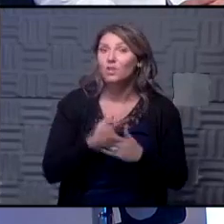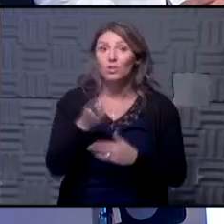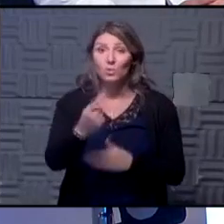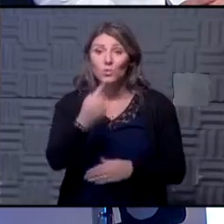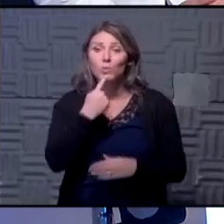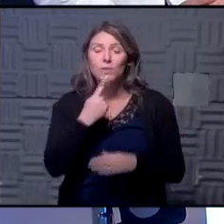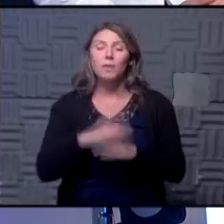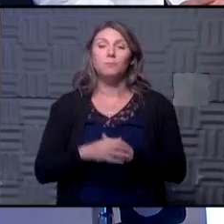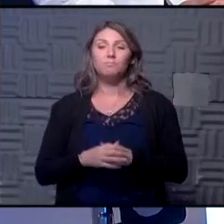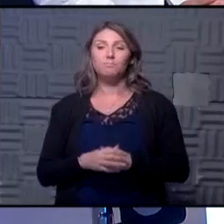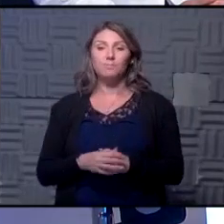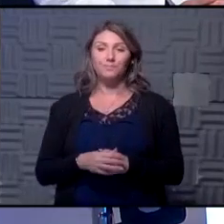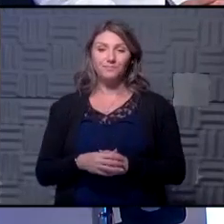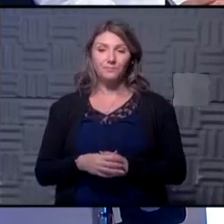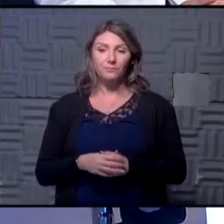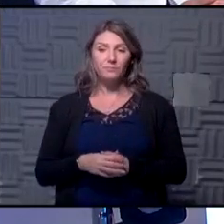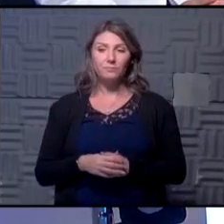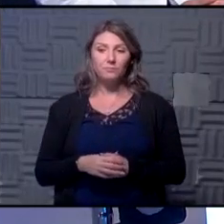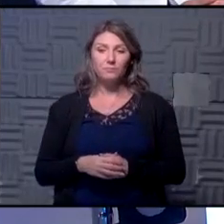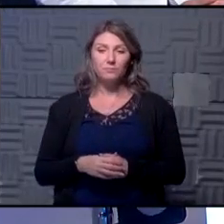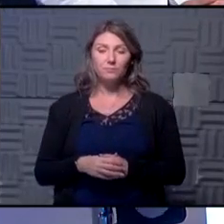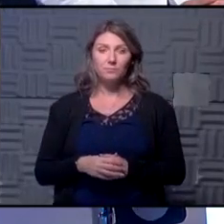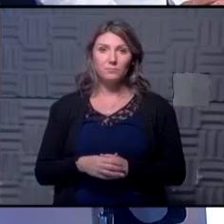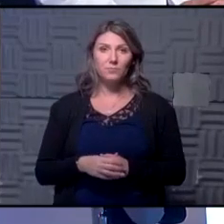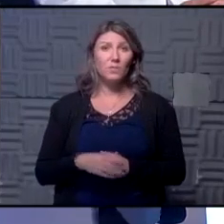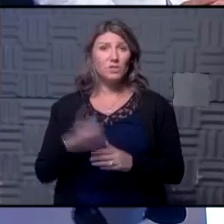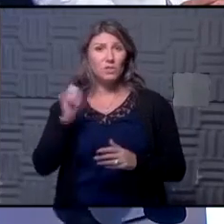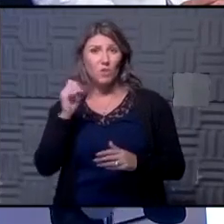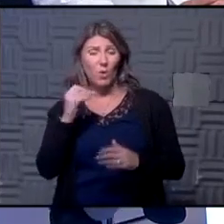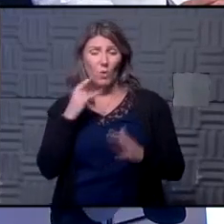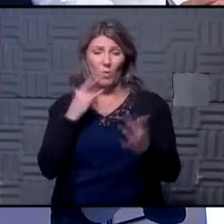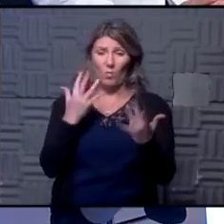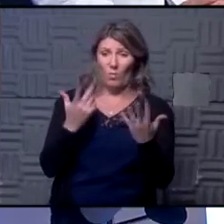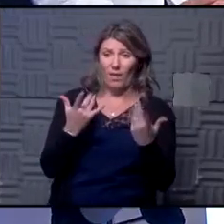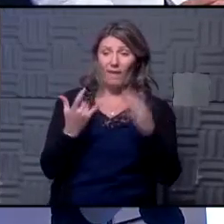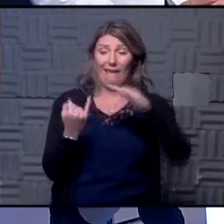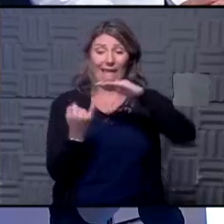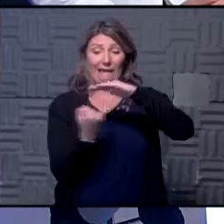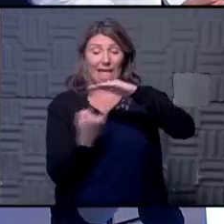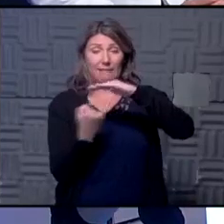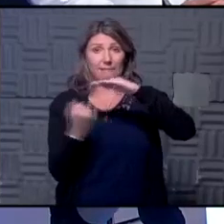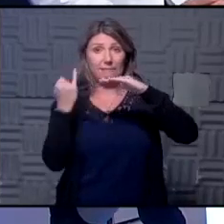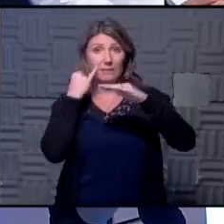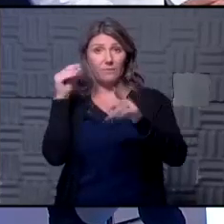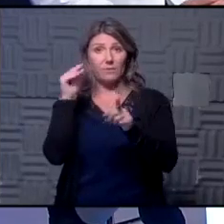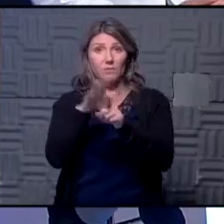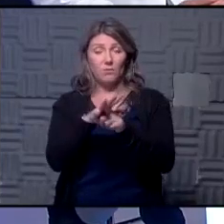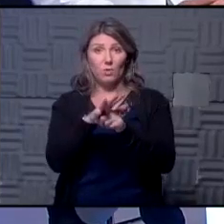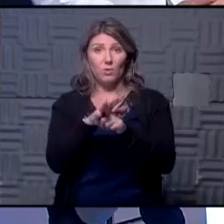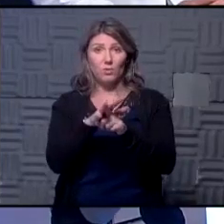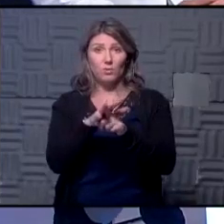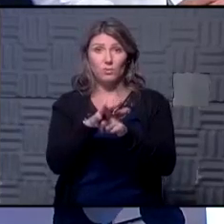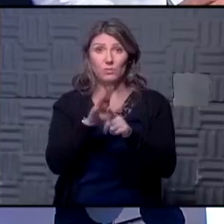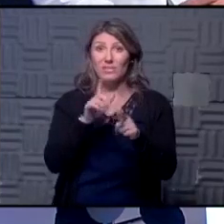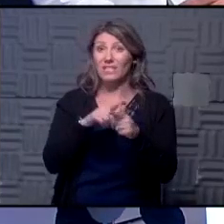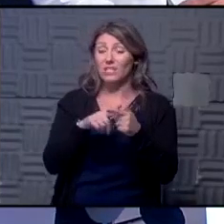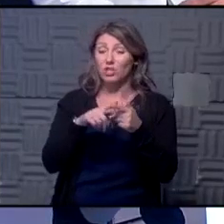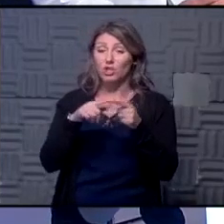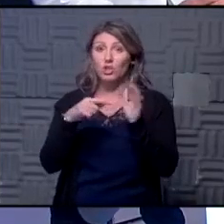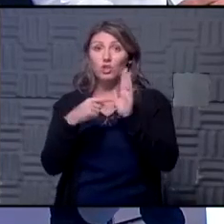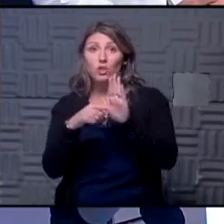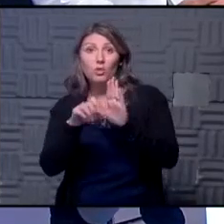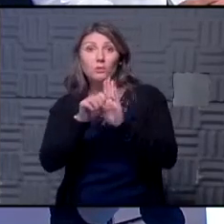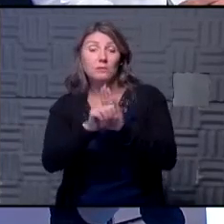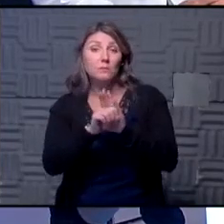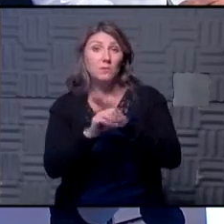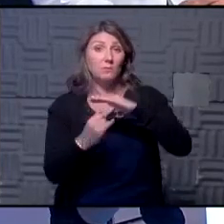that if um so would i wait then and isolate if i've been exposed to somebody and i'm showing the symptoms but i haven't